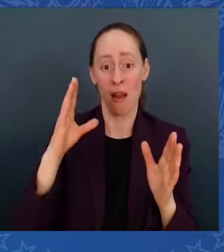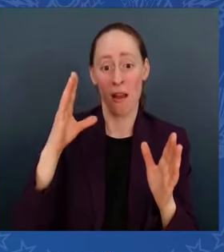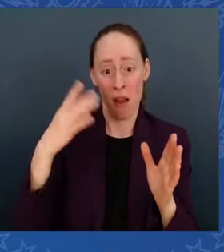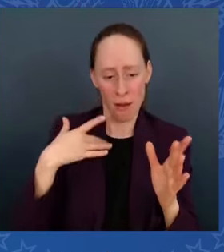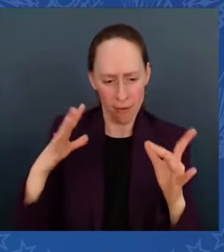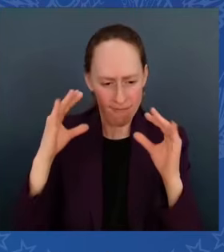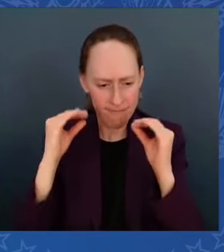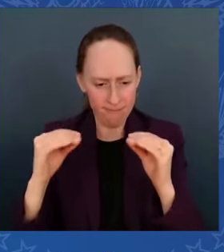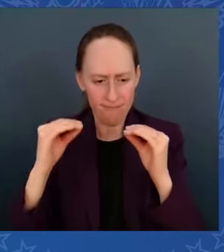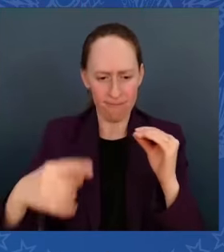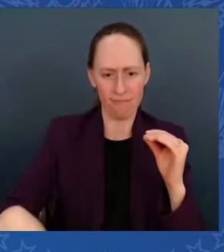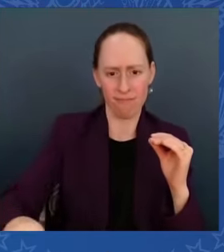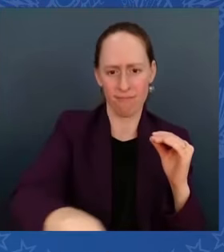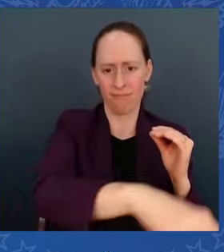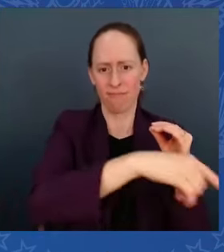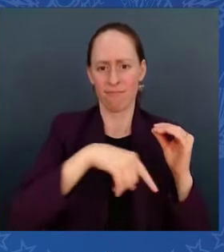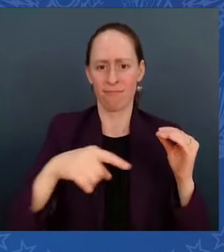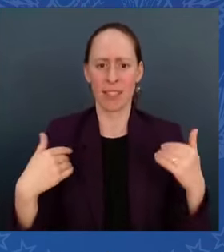in my classroom.